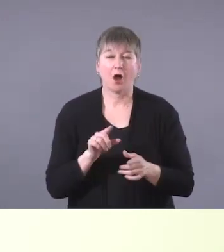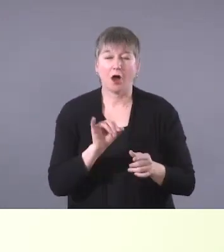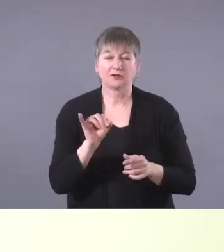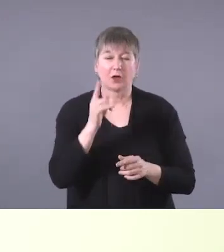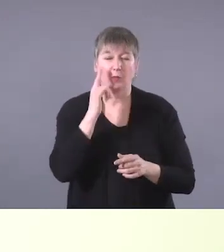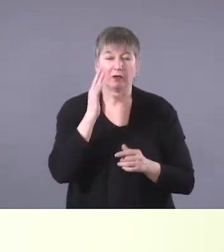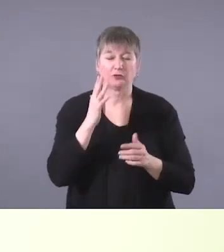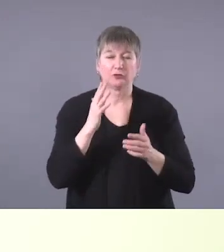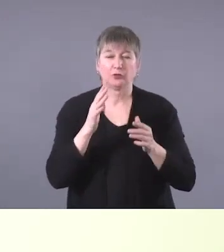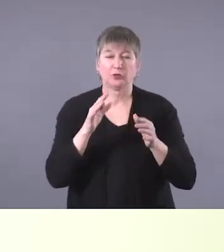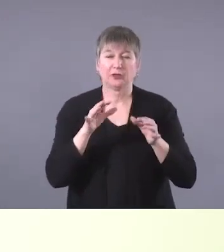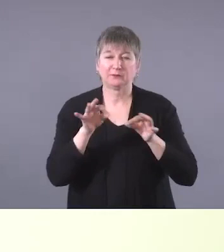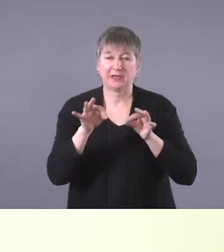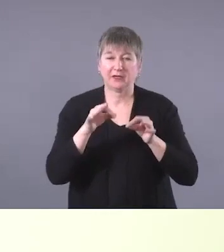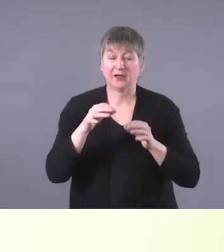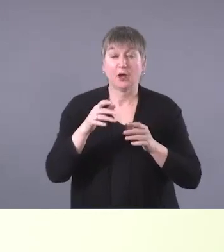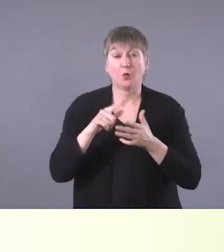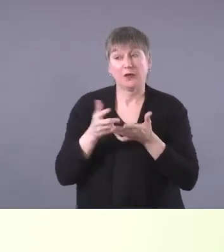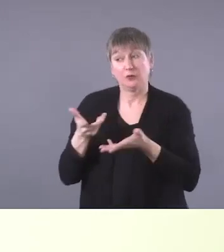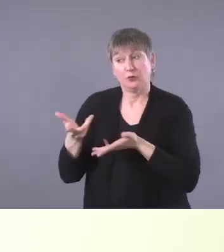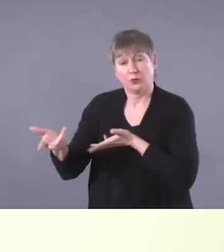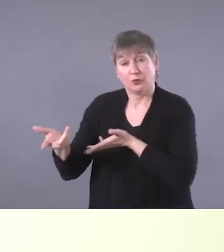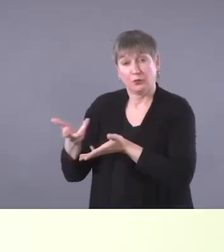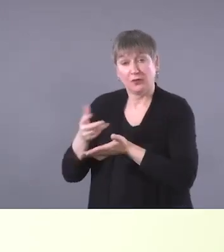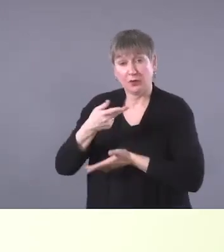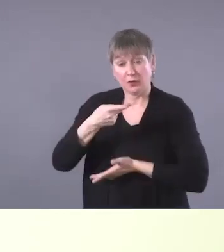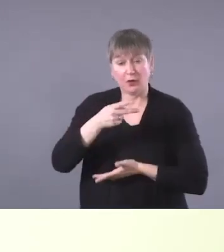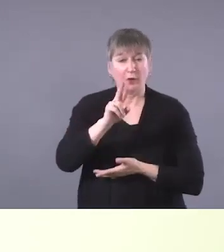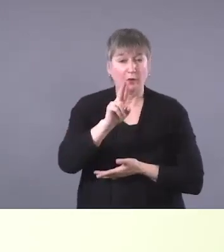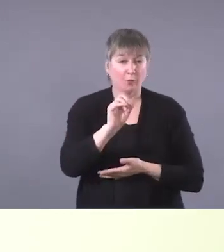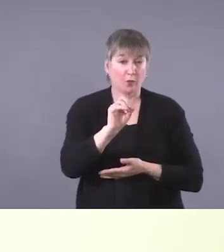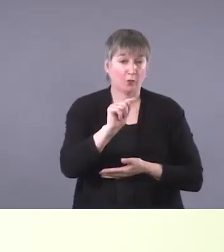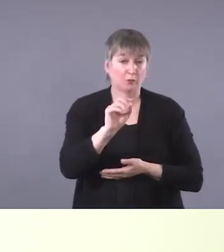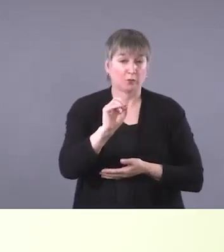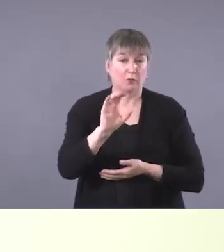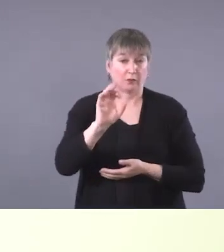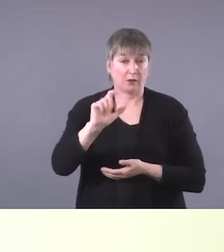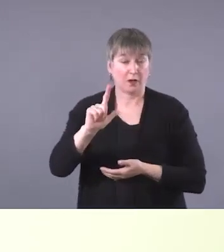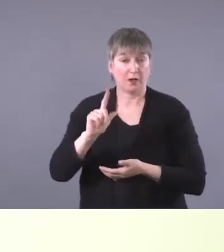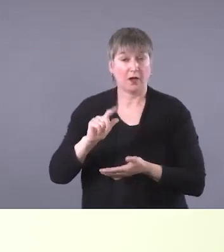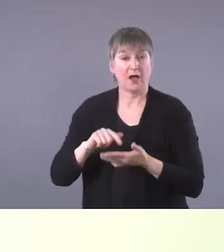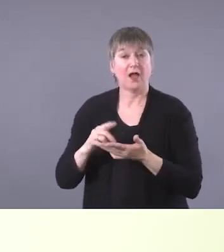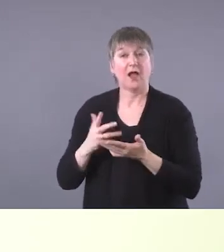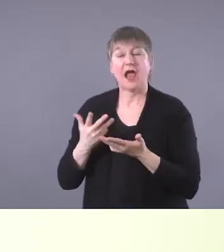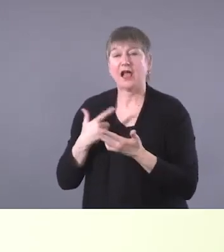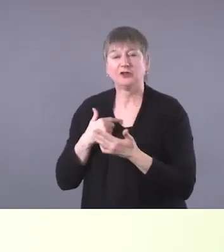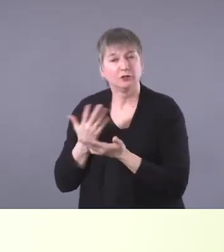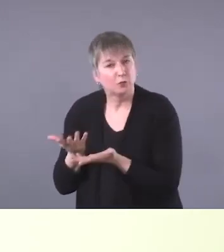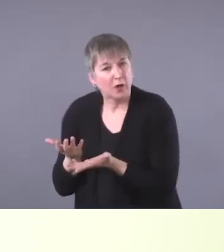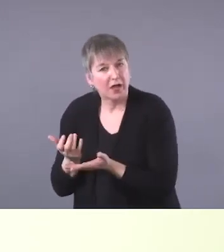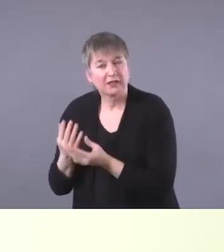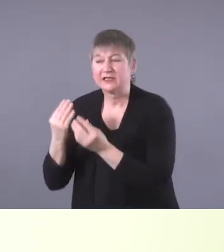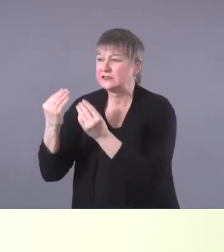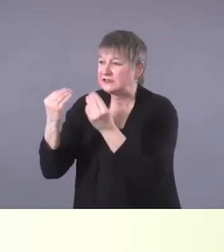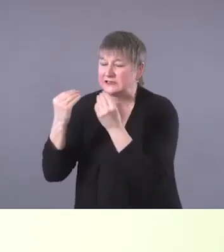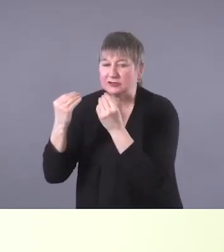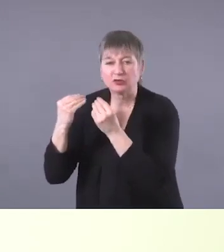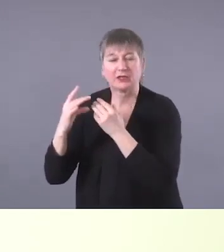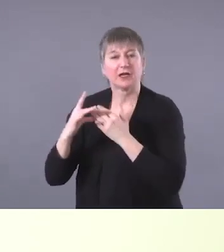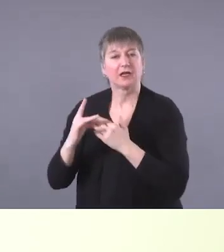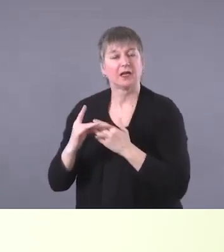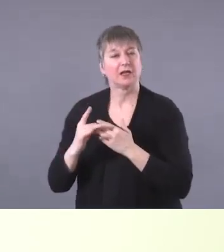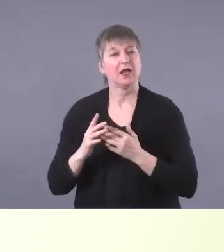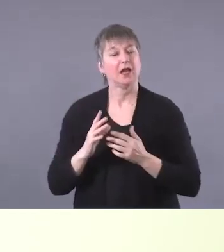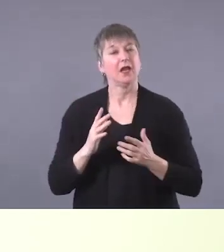when interacting with elders and, you know, you're seeking teachings and guidance. It's appropriate to